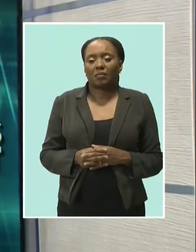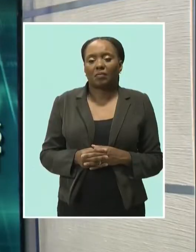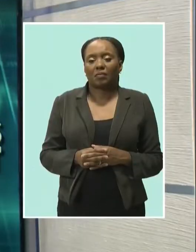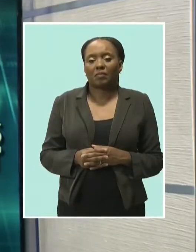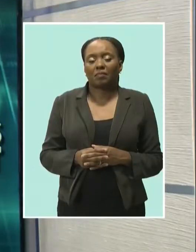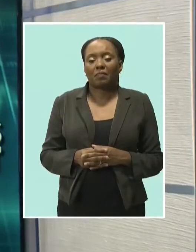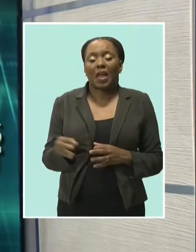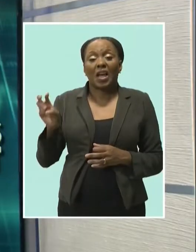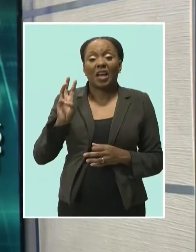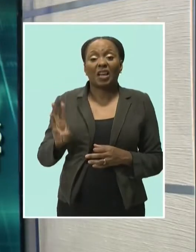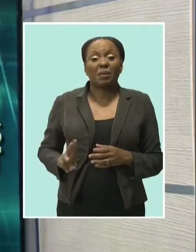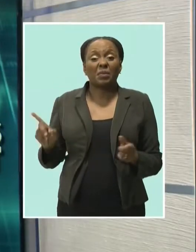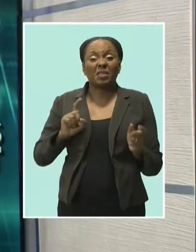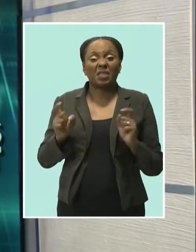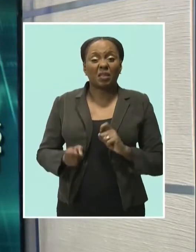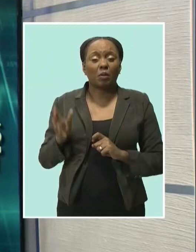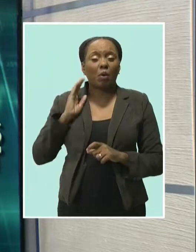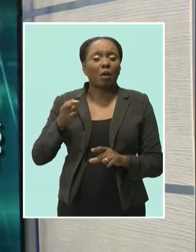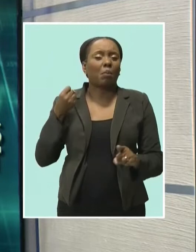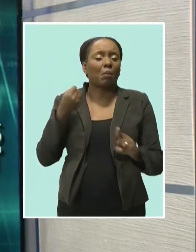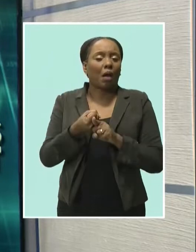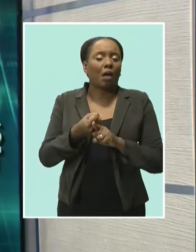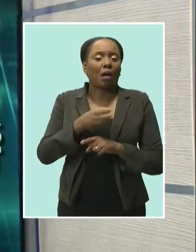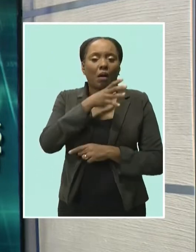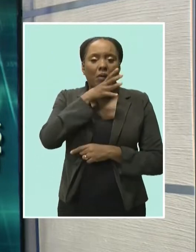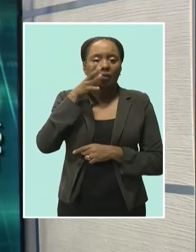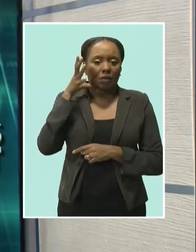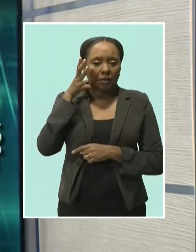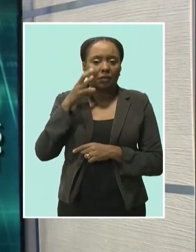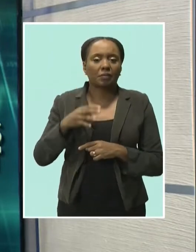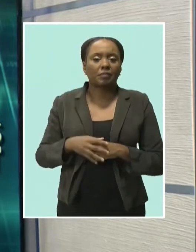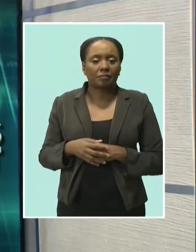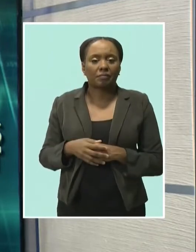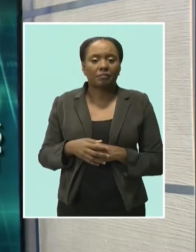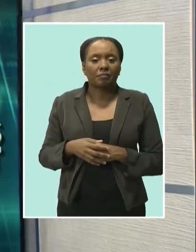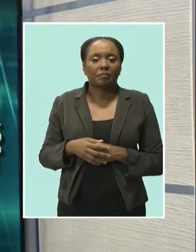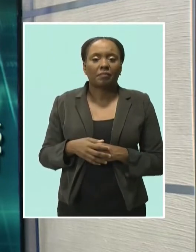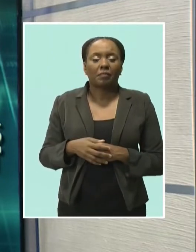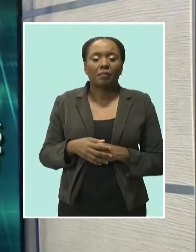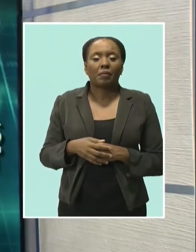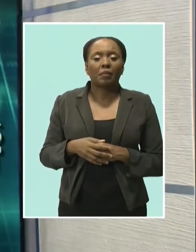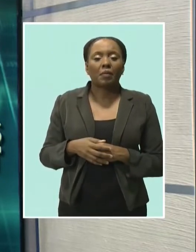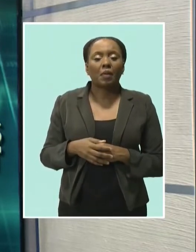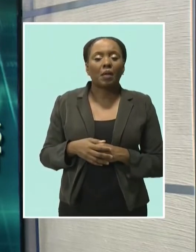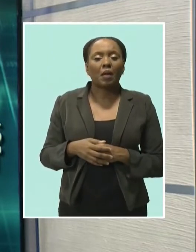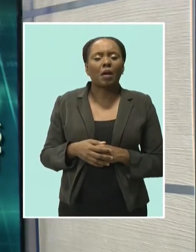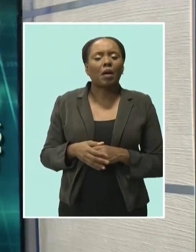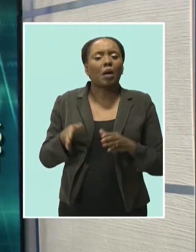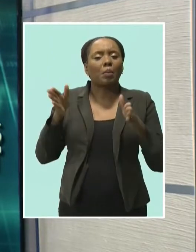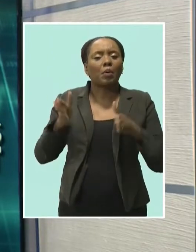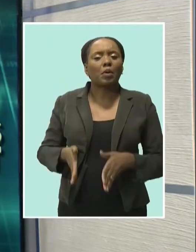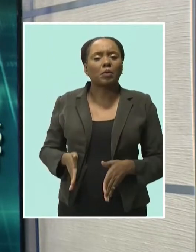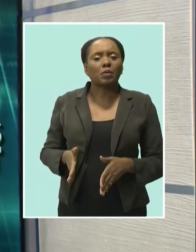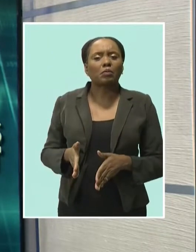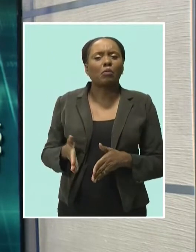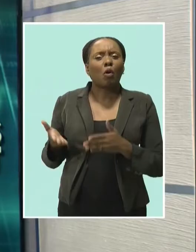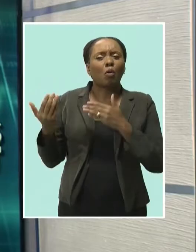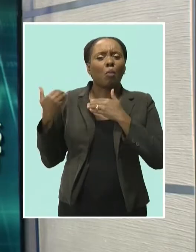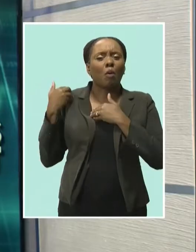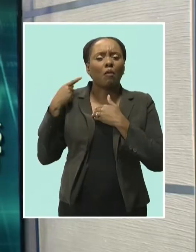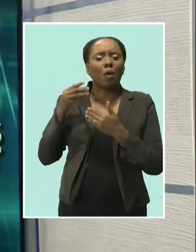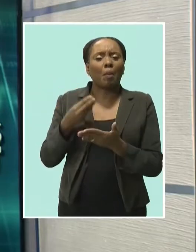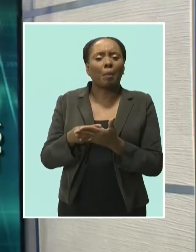Climate change will have an impact on agriculture. That's among the findings of finance expert and designated head of the soon-to-be